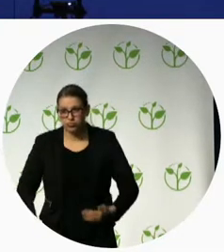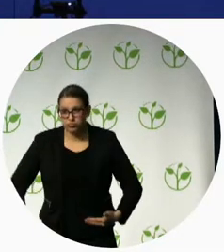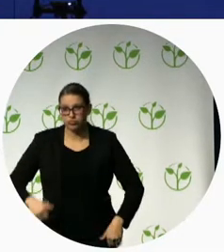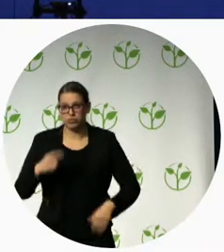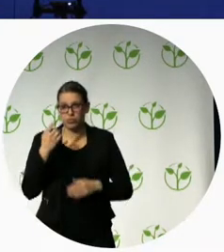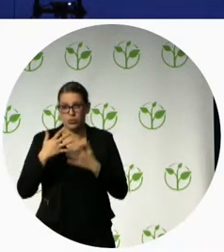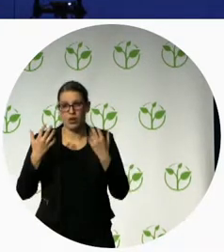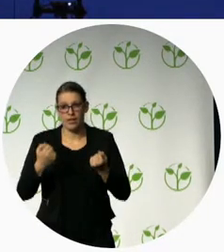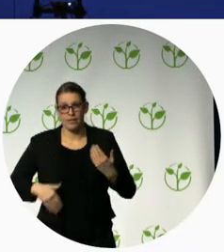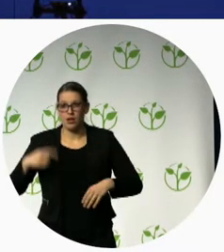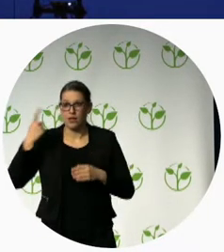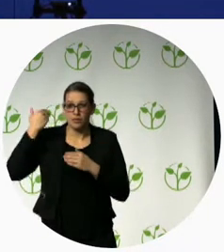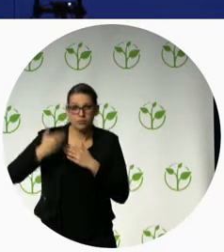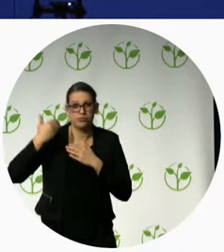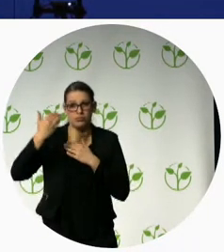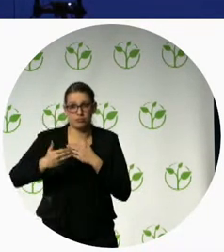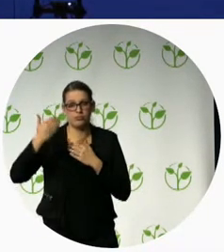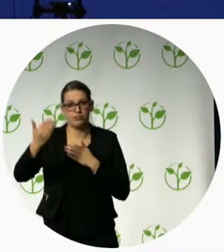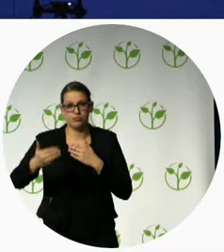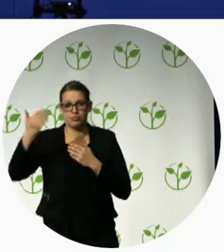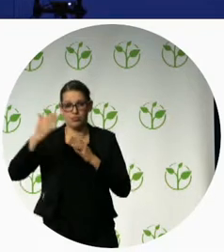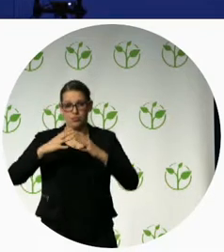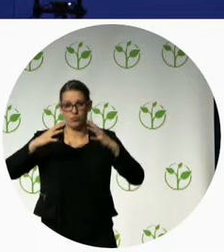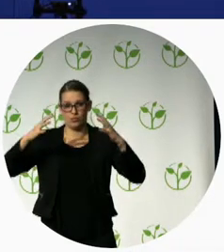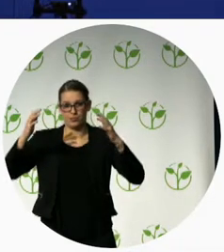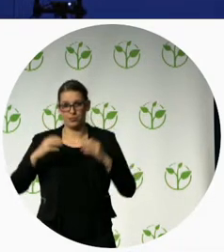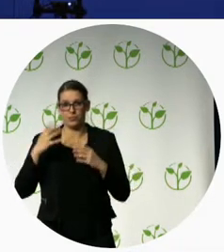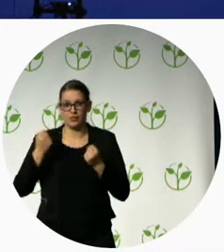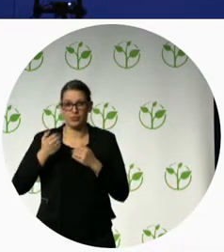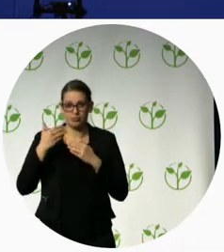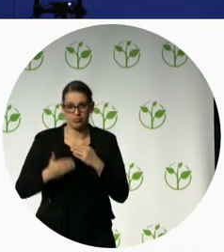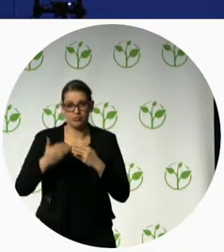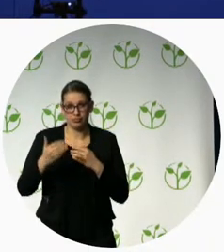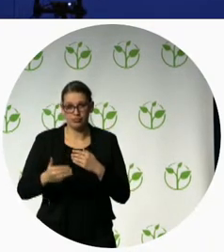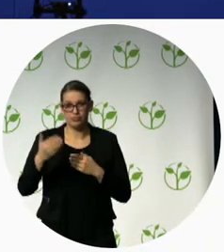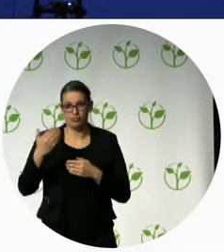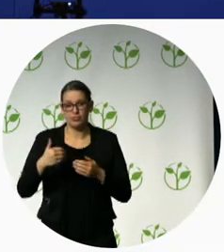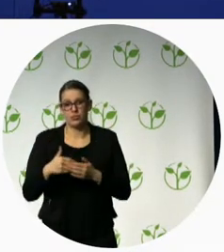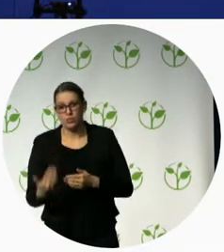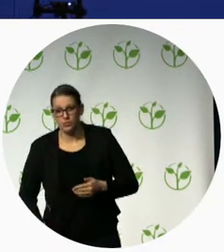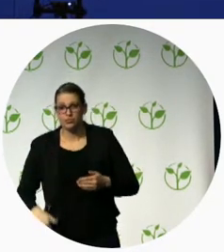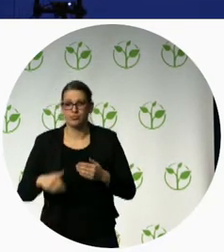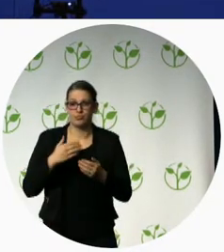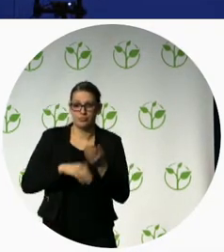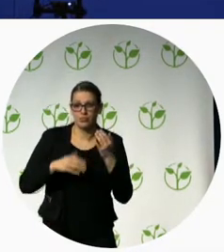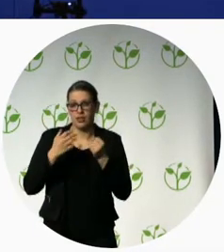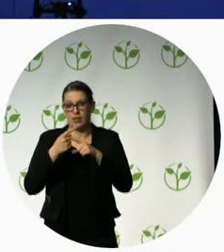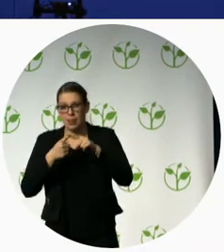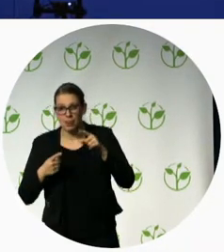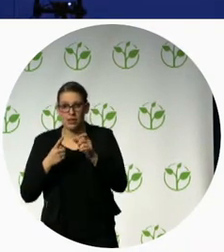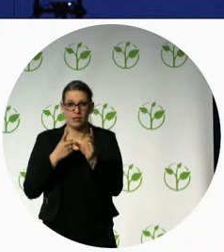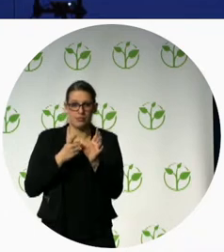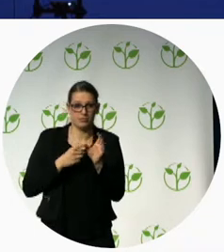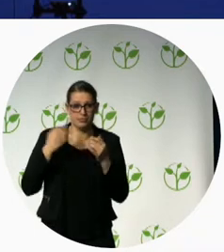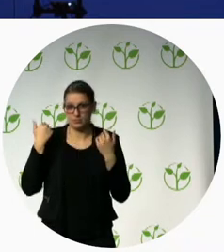30 seconds 80% of these amputees live in the low and middle income countries the World